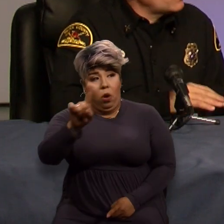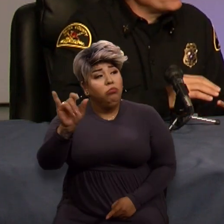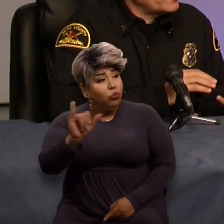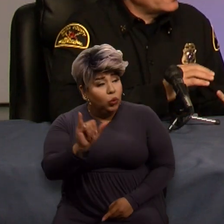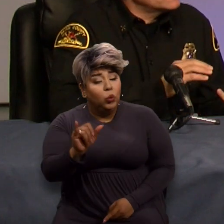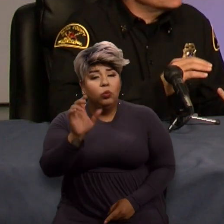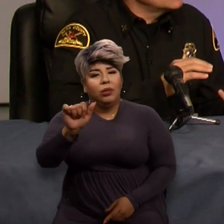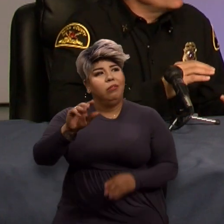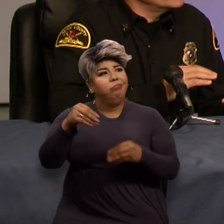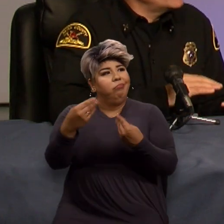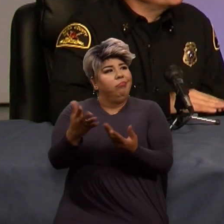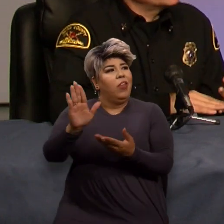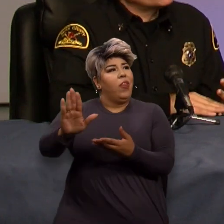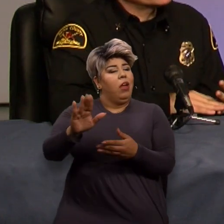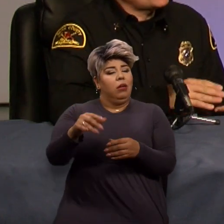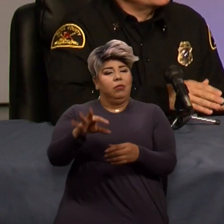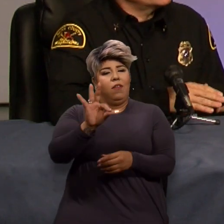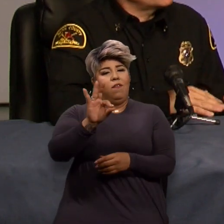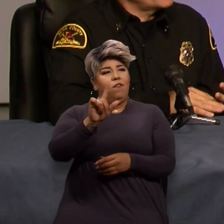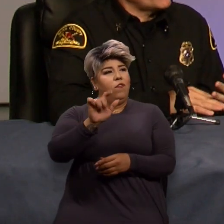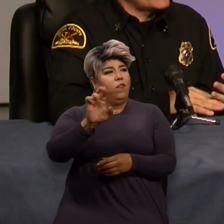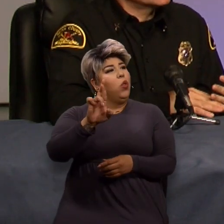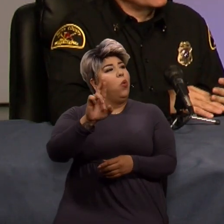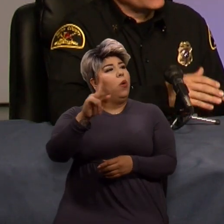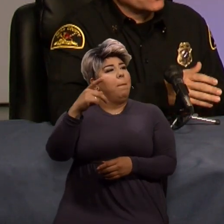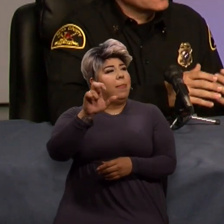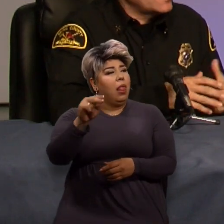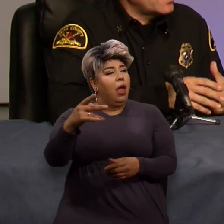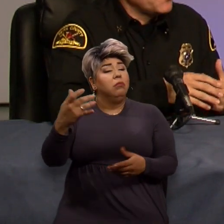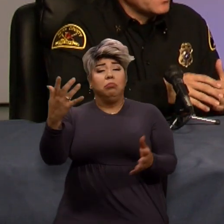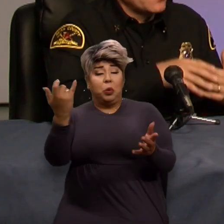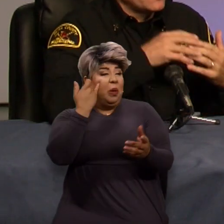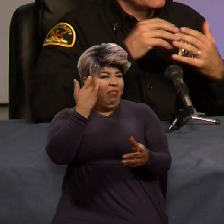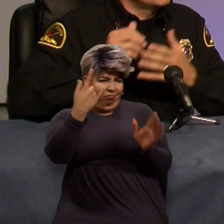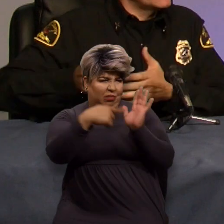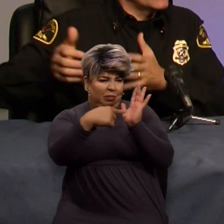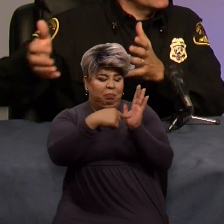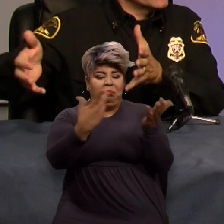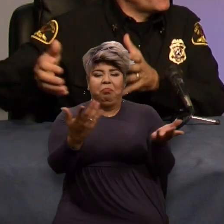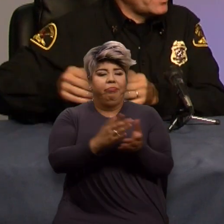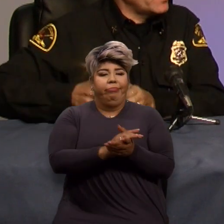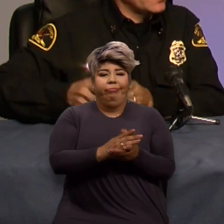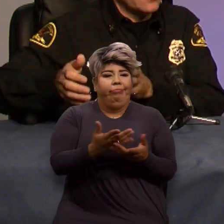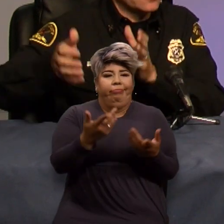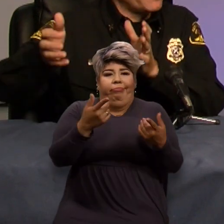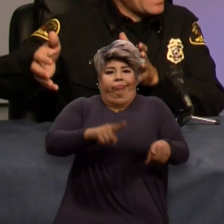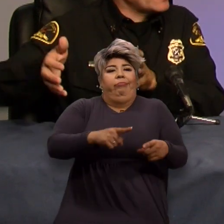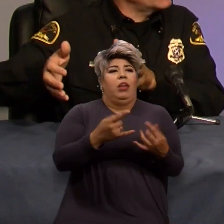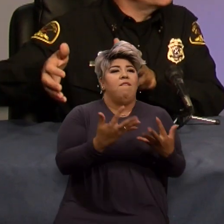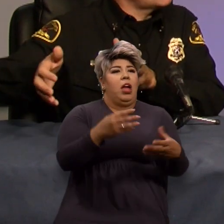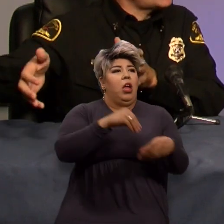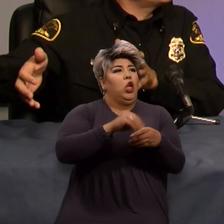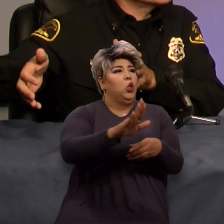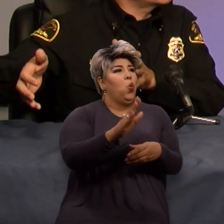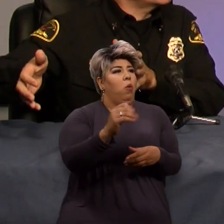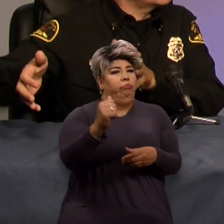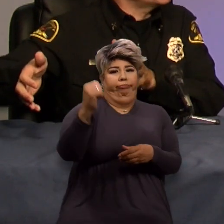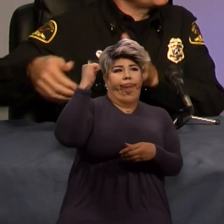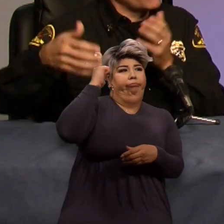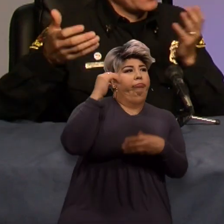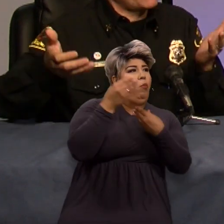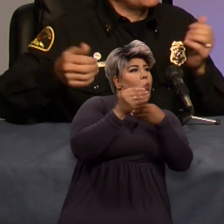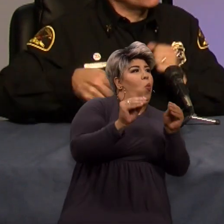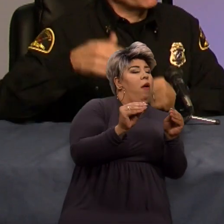provide their floor plans, which helps responders going around. So if you were to say there's a fire in this back office